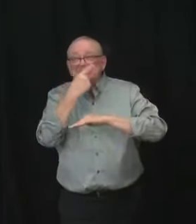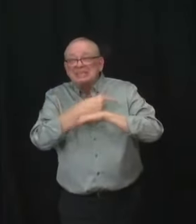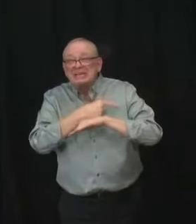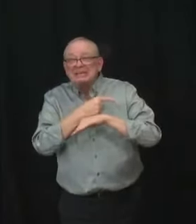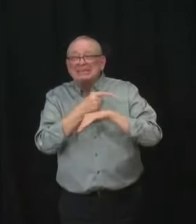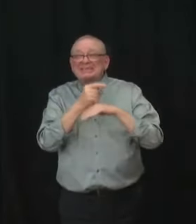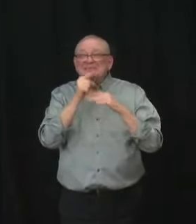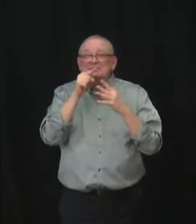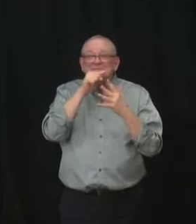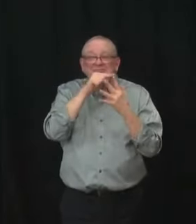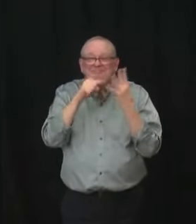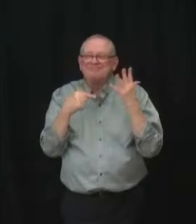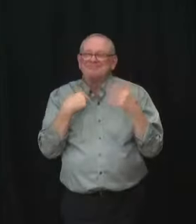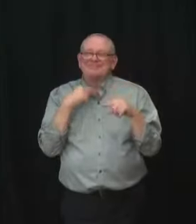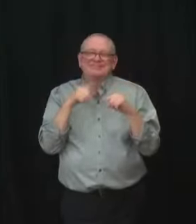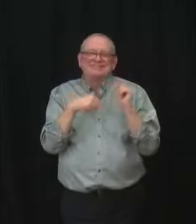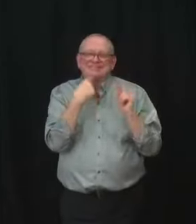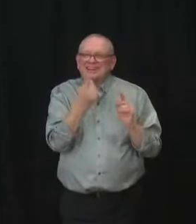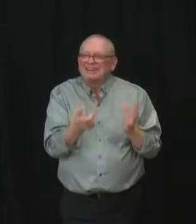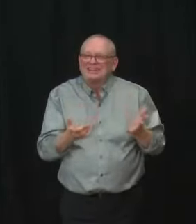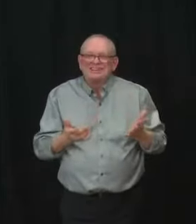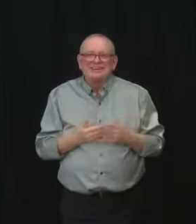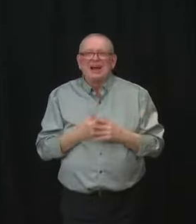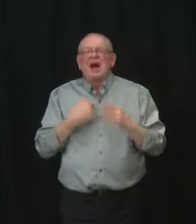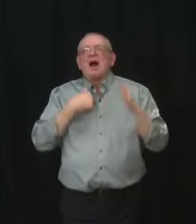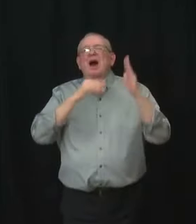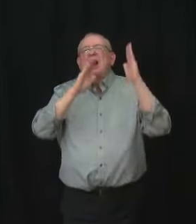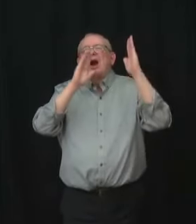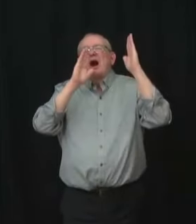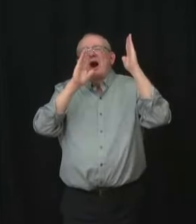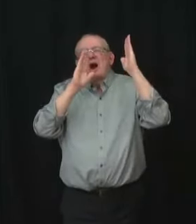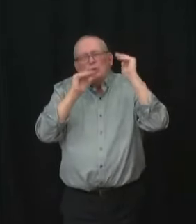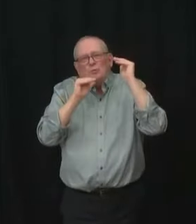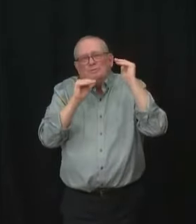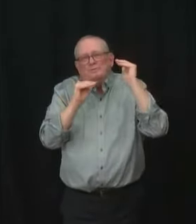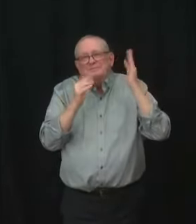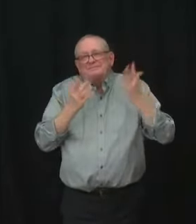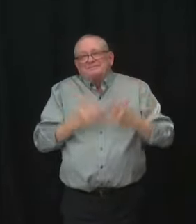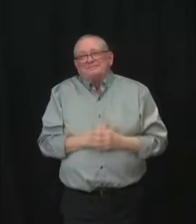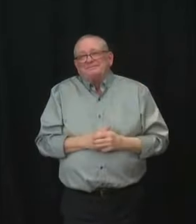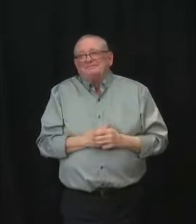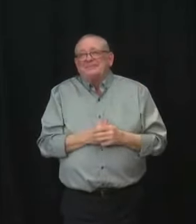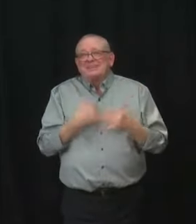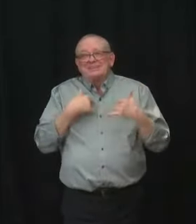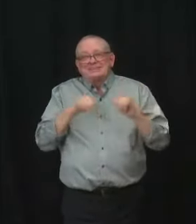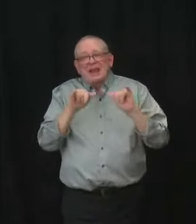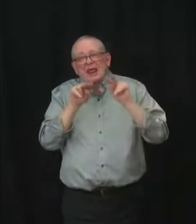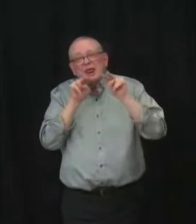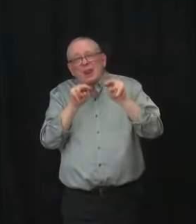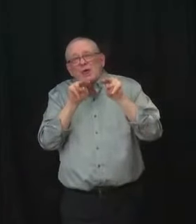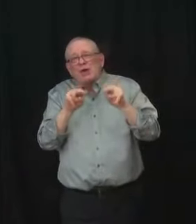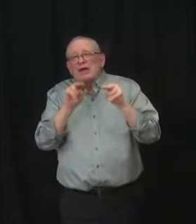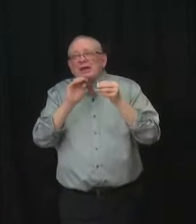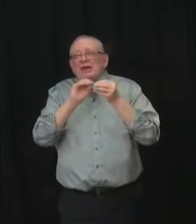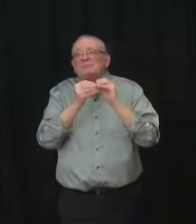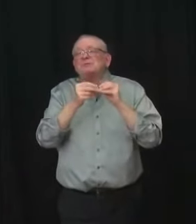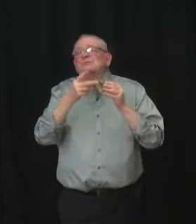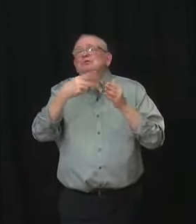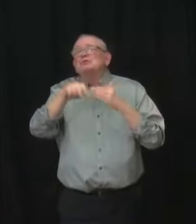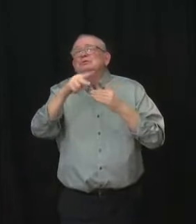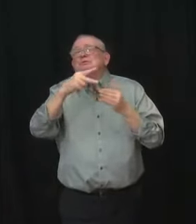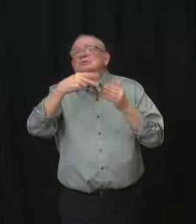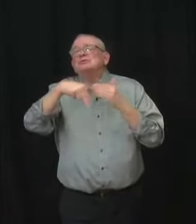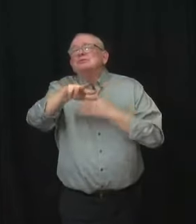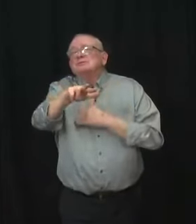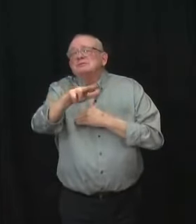and coming down the other side and we'll, and we'll see in a couple of weeks, uh, that in our, in our, in our hospitals. But right now, we need to continue to focus on, you know, following